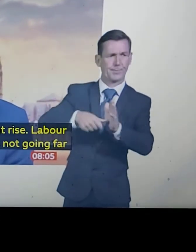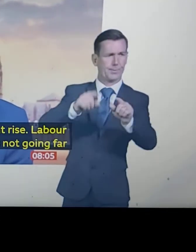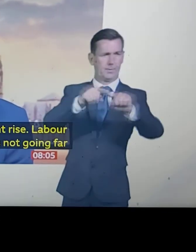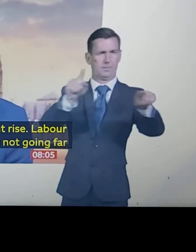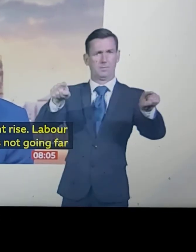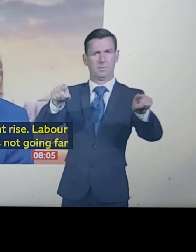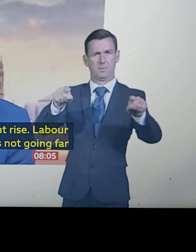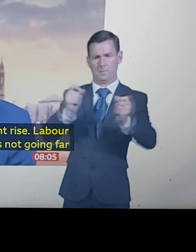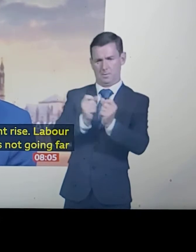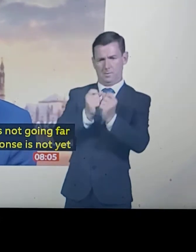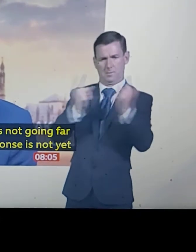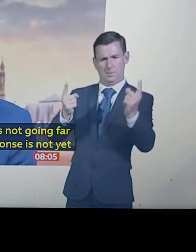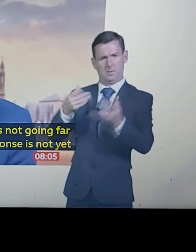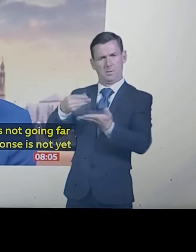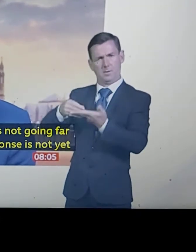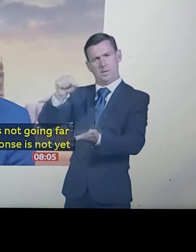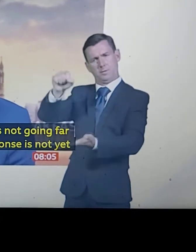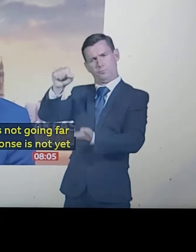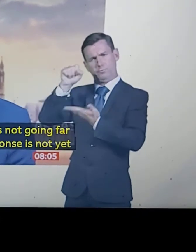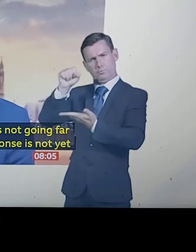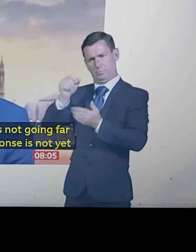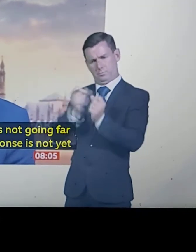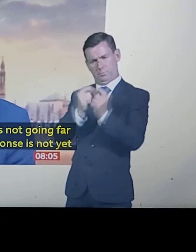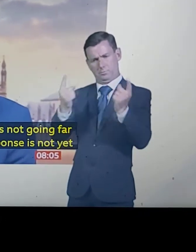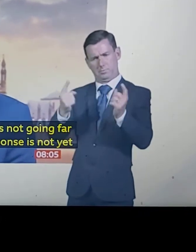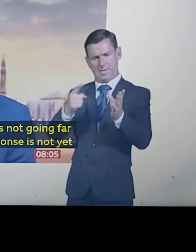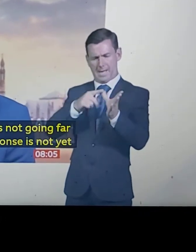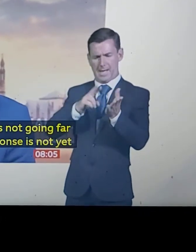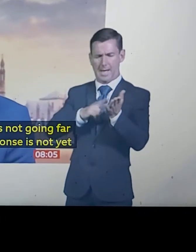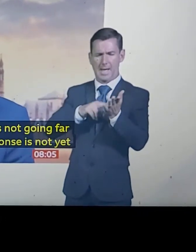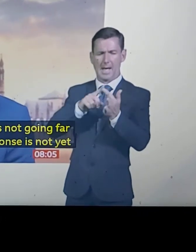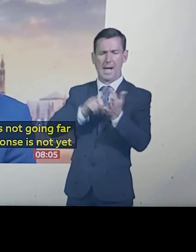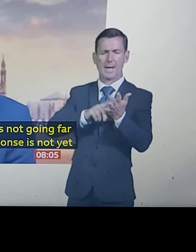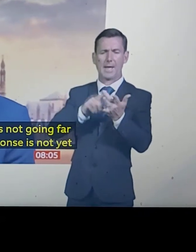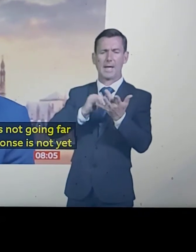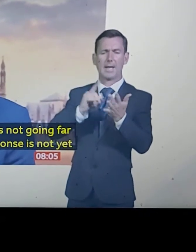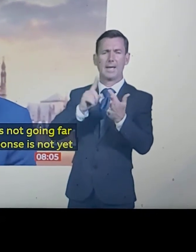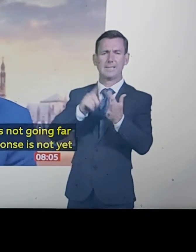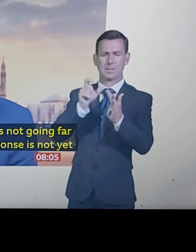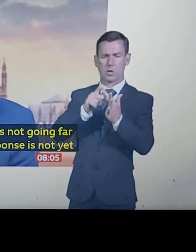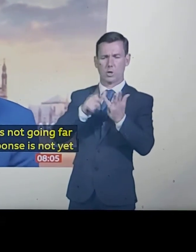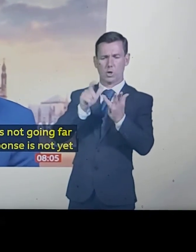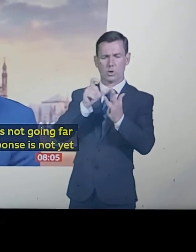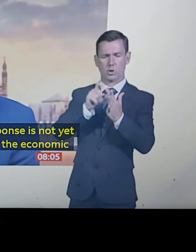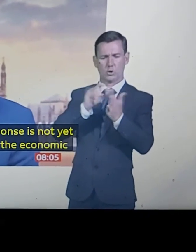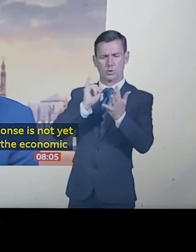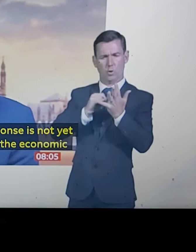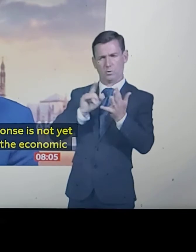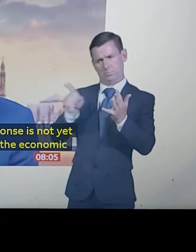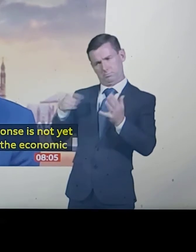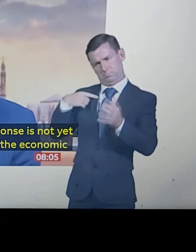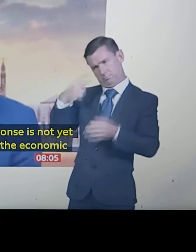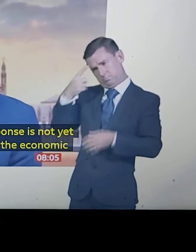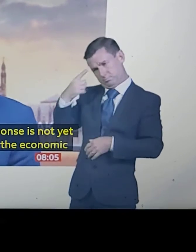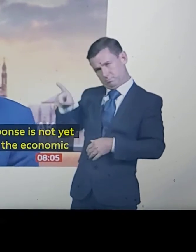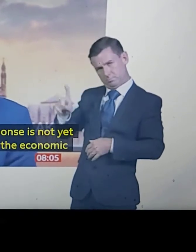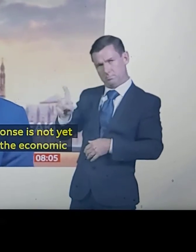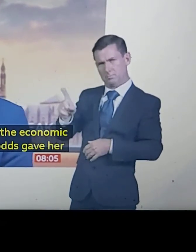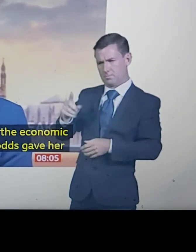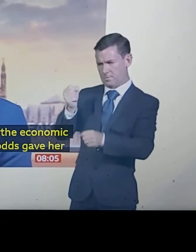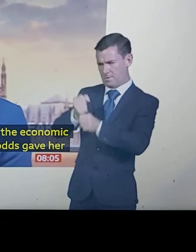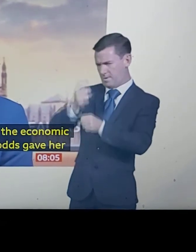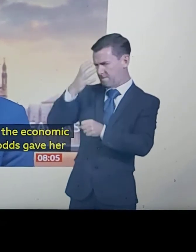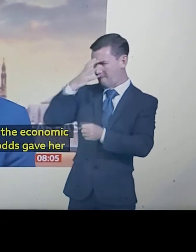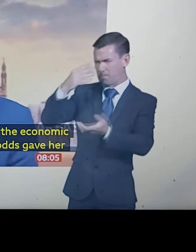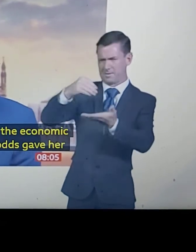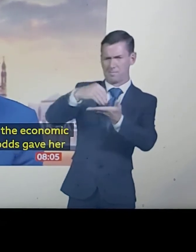Annalise Dodd, speaking on breakfast this morning, gave her reaction to one of the Chancellor's measures, that incentive for